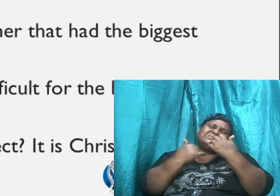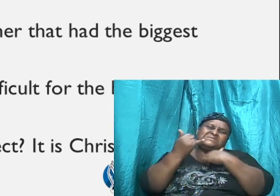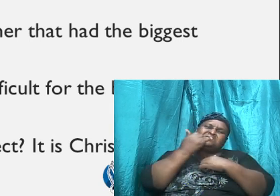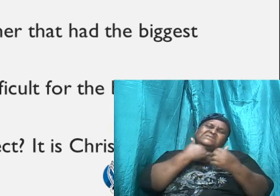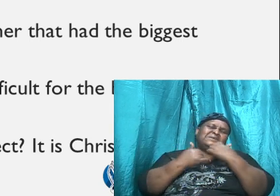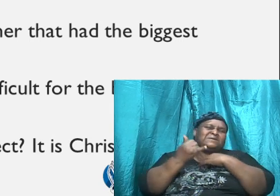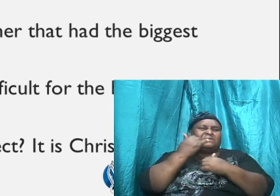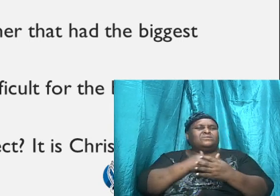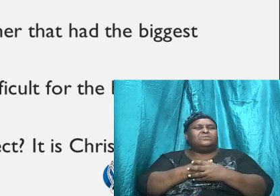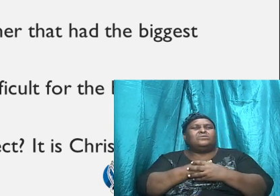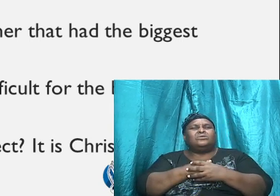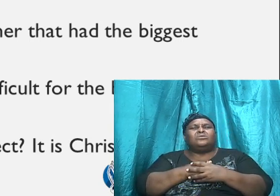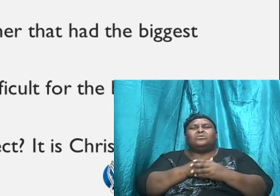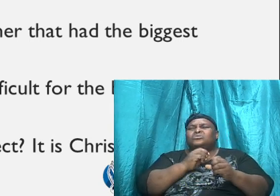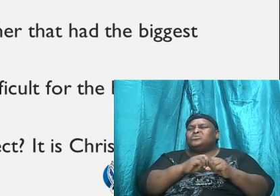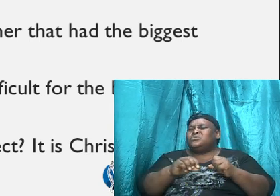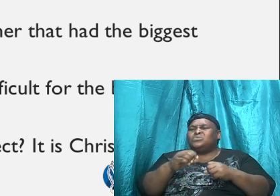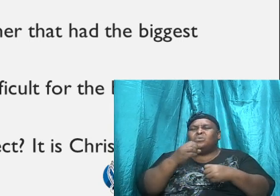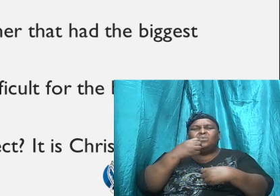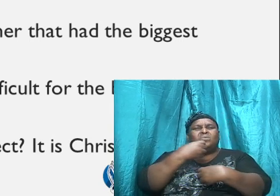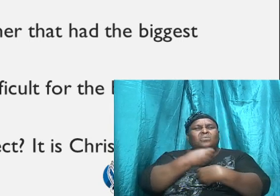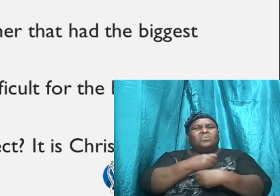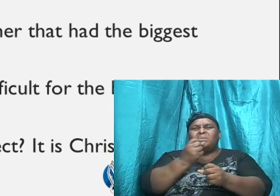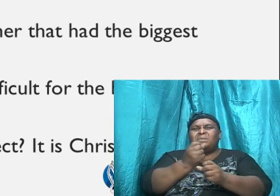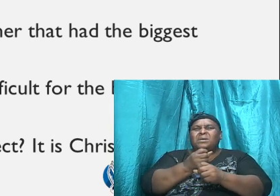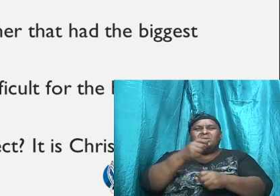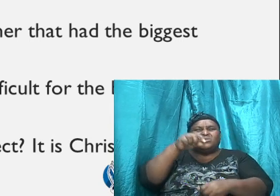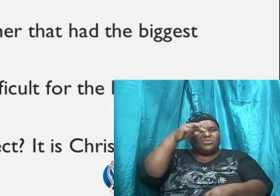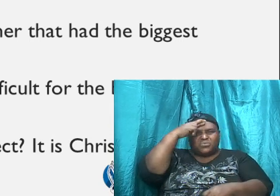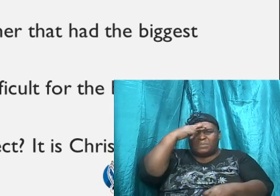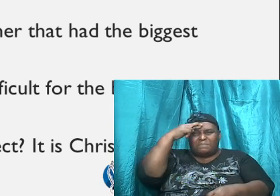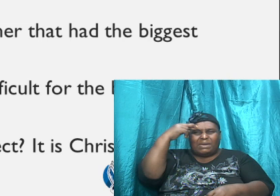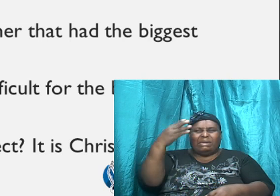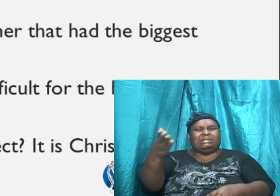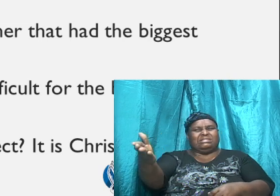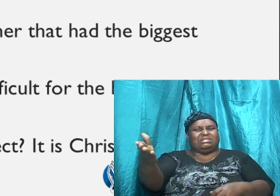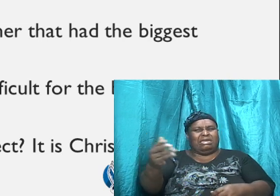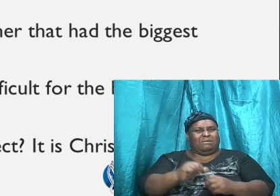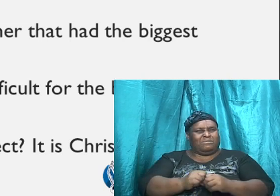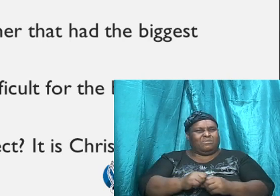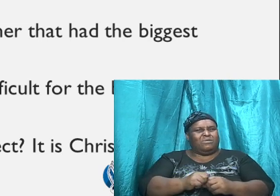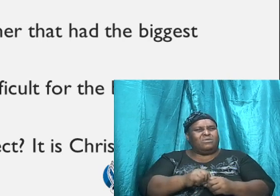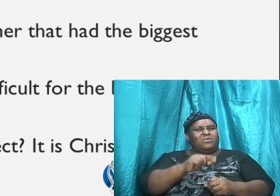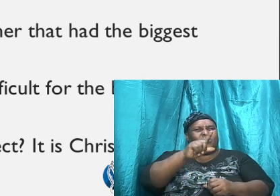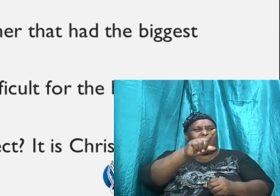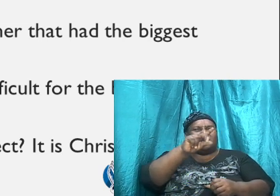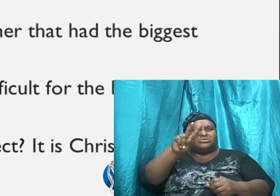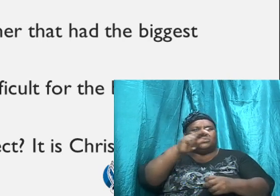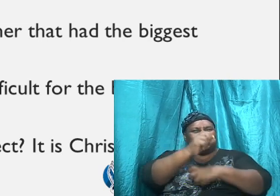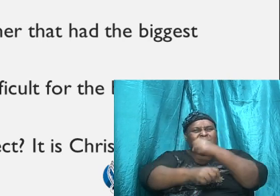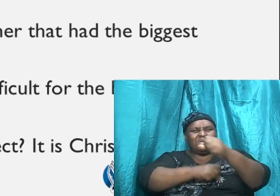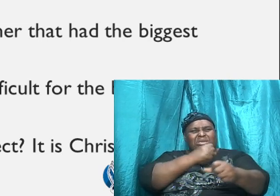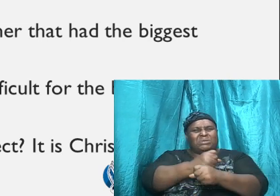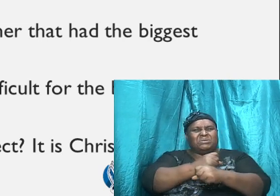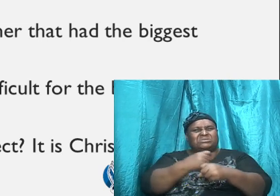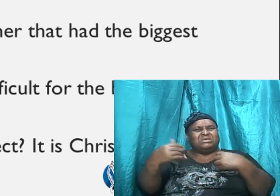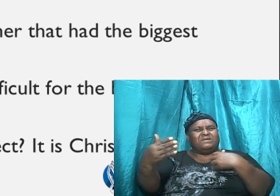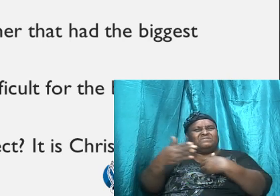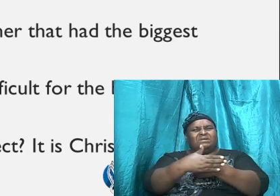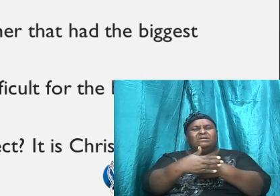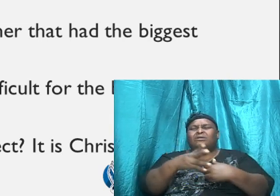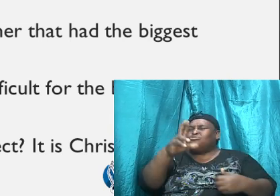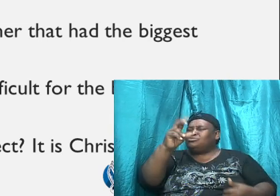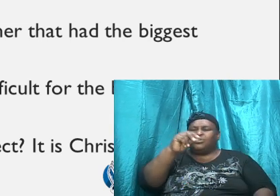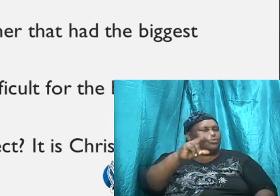let us not remember it one year after, two year after, let us not be speaking of it five